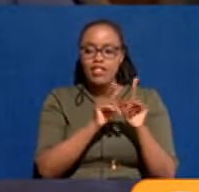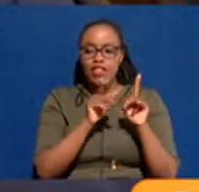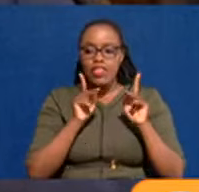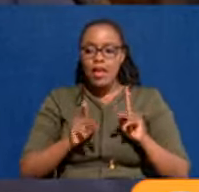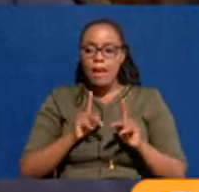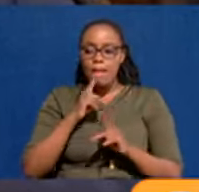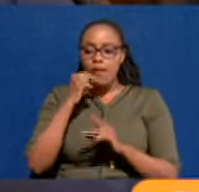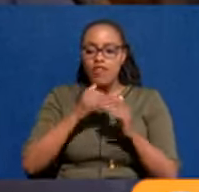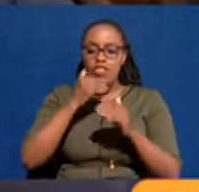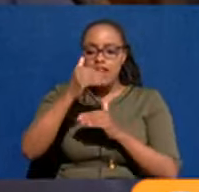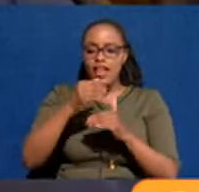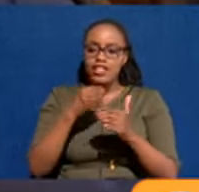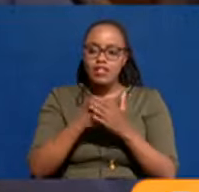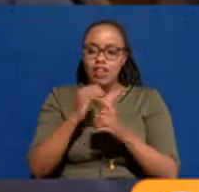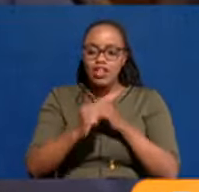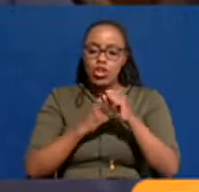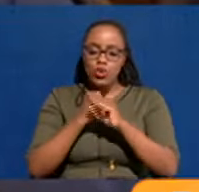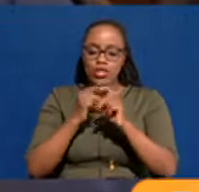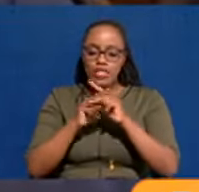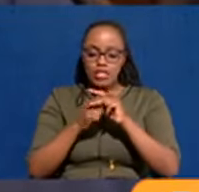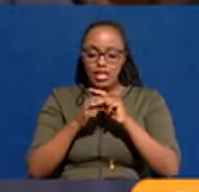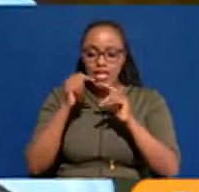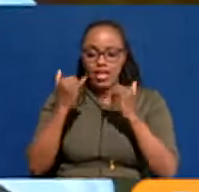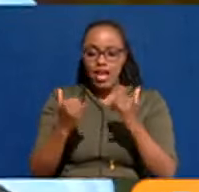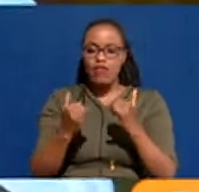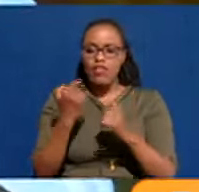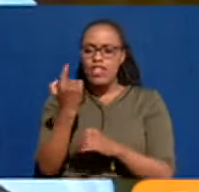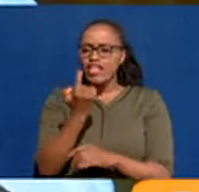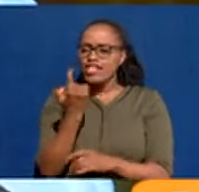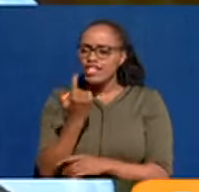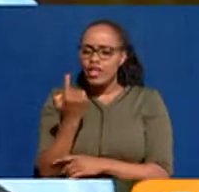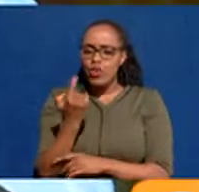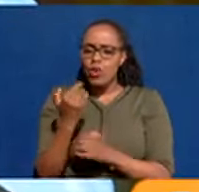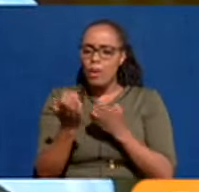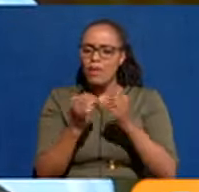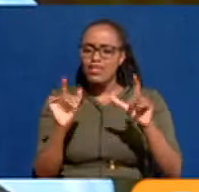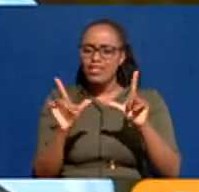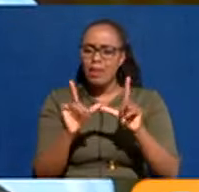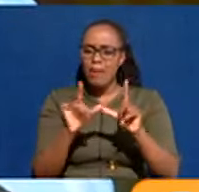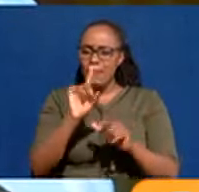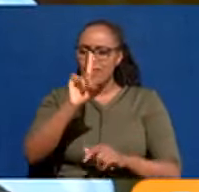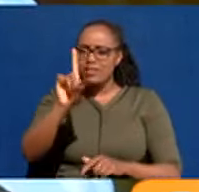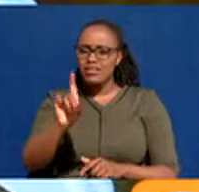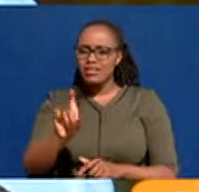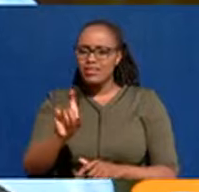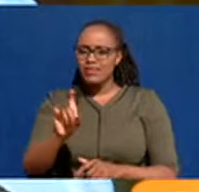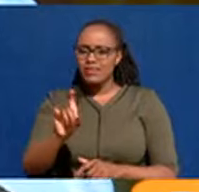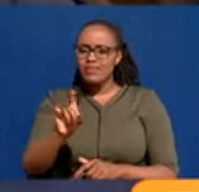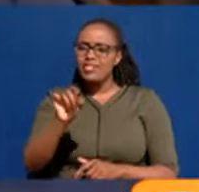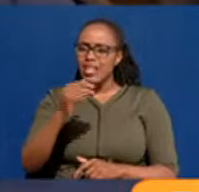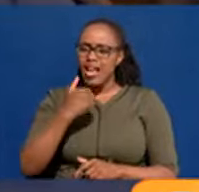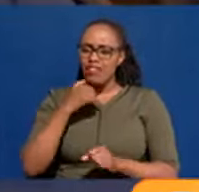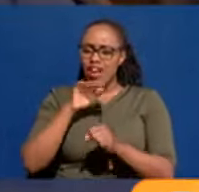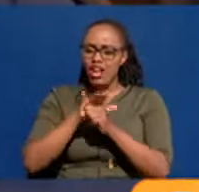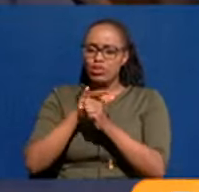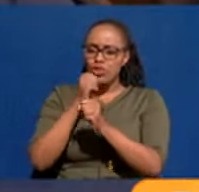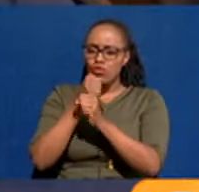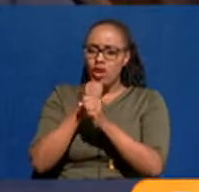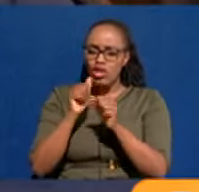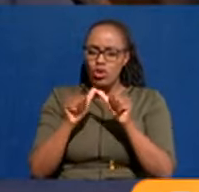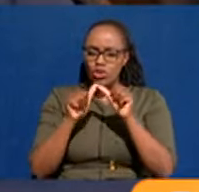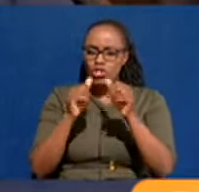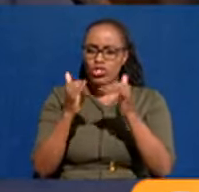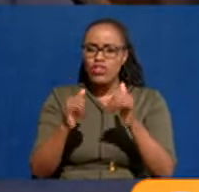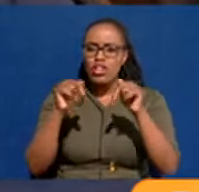next financial year, but we'll start this financial year. Okay. And the single business permit? The single business permit, we have a lot of work going on. And